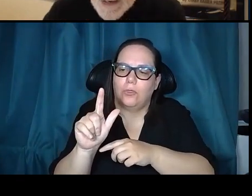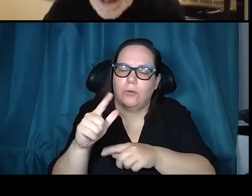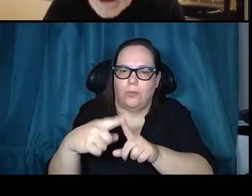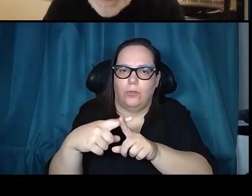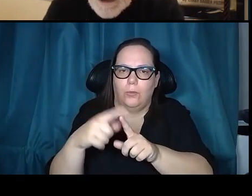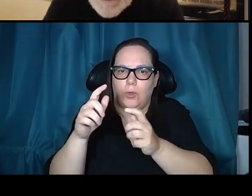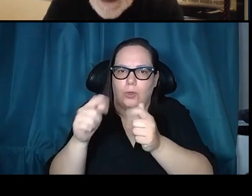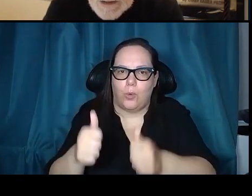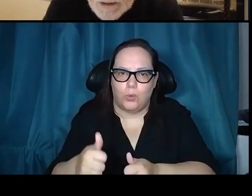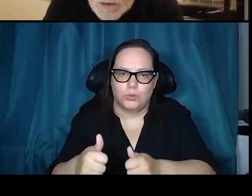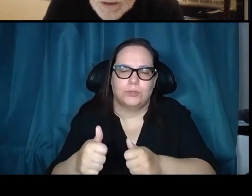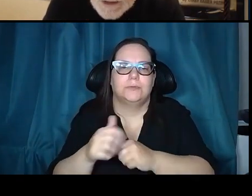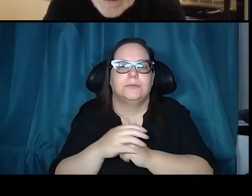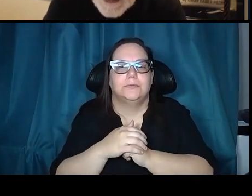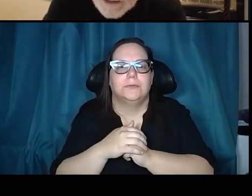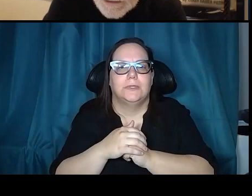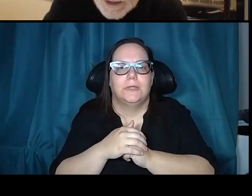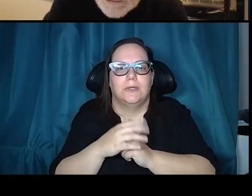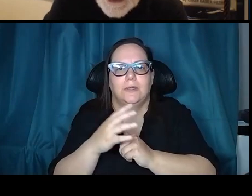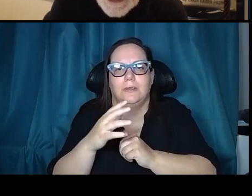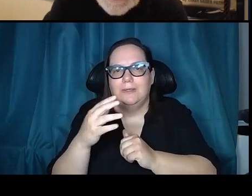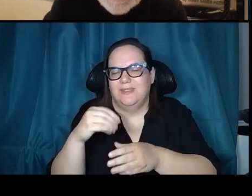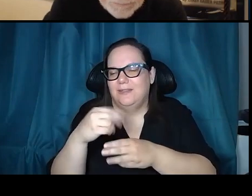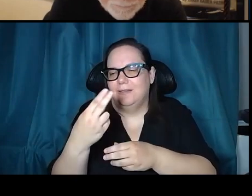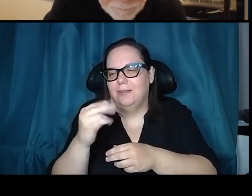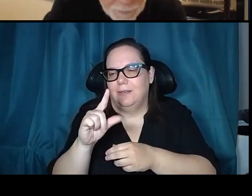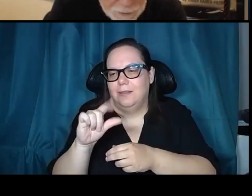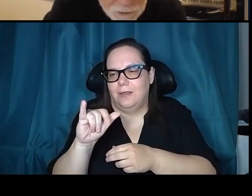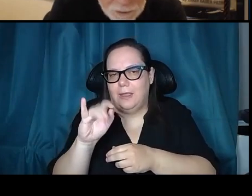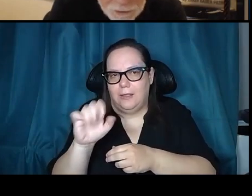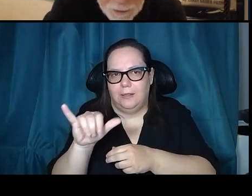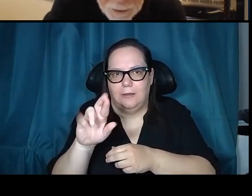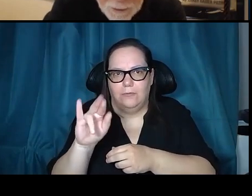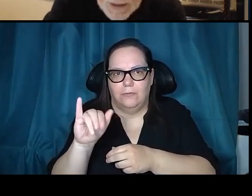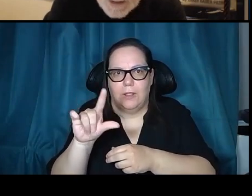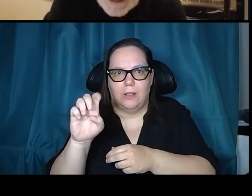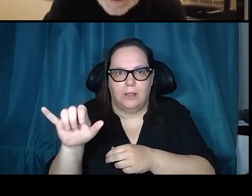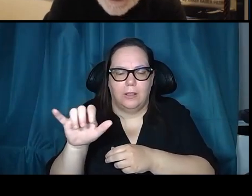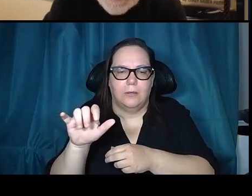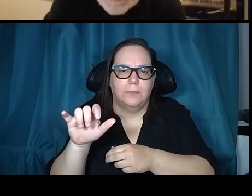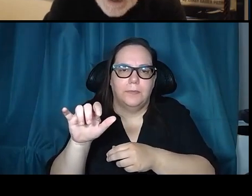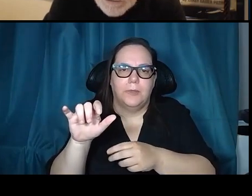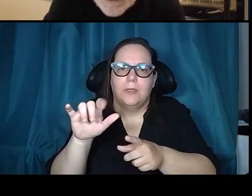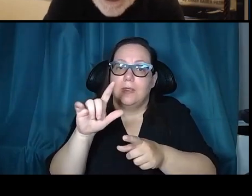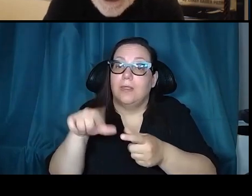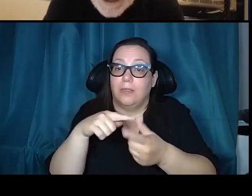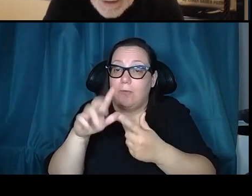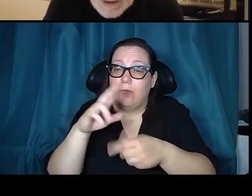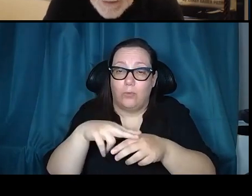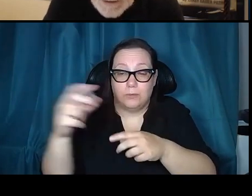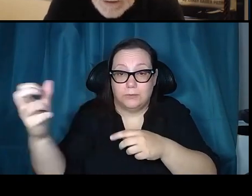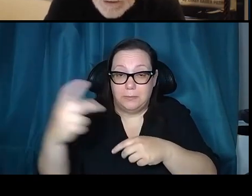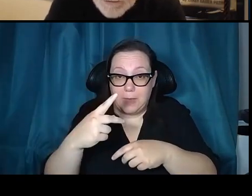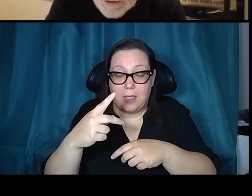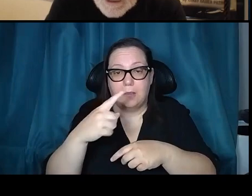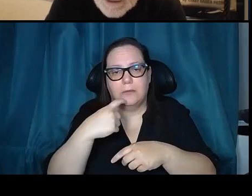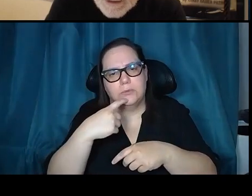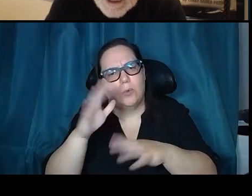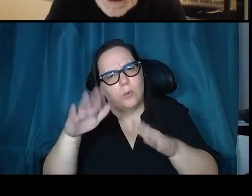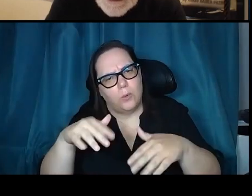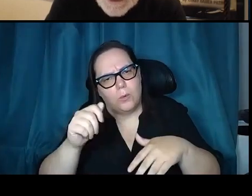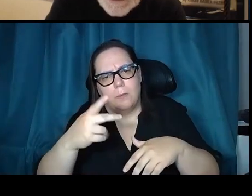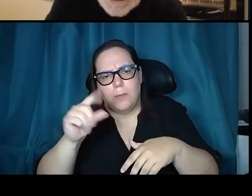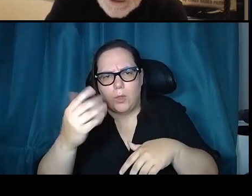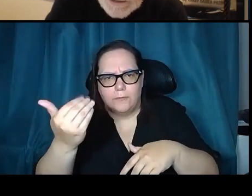And on the way back from one of the EVAs, Dave Scott, Houston is saying, Apollo 15, time to get back to the rover,